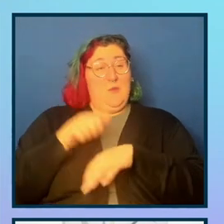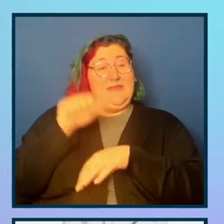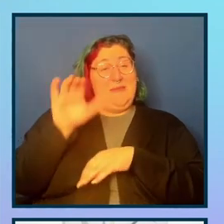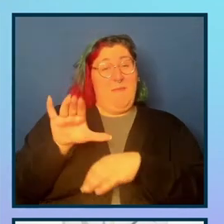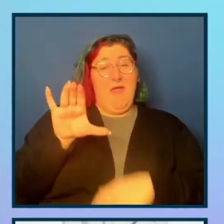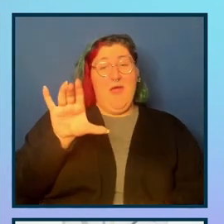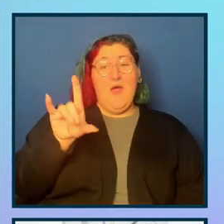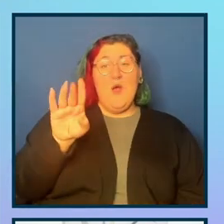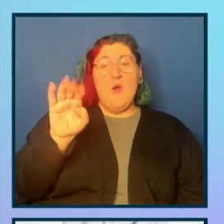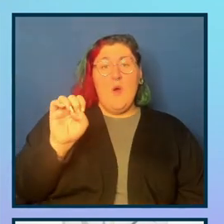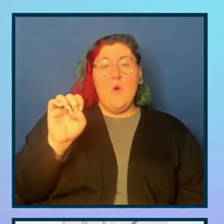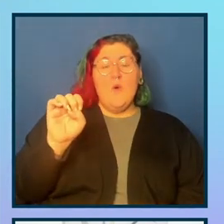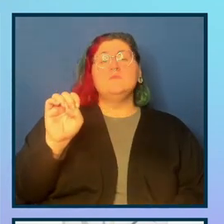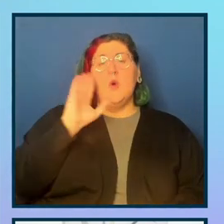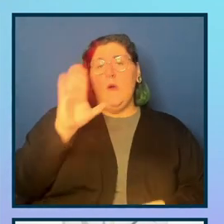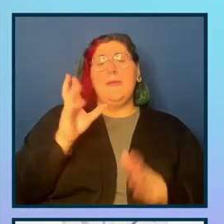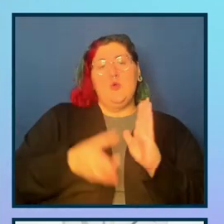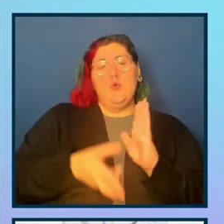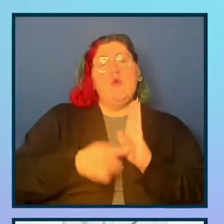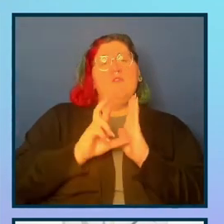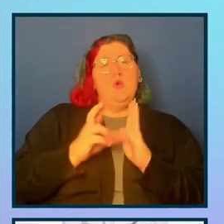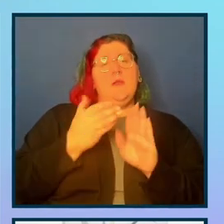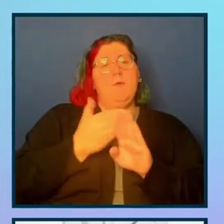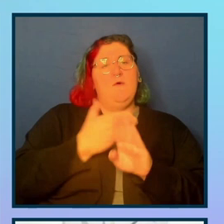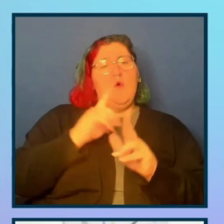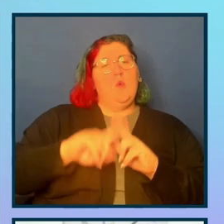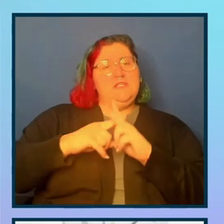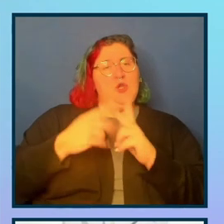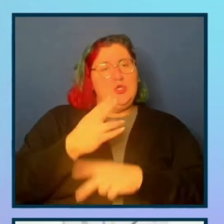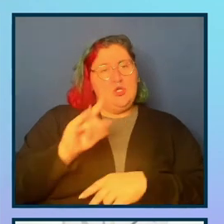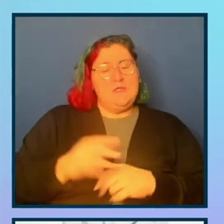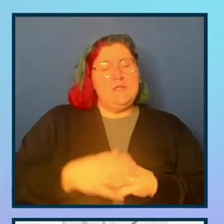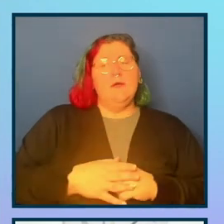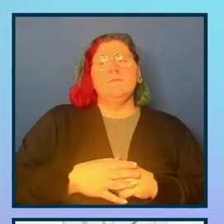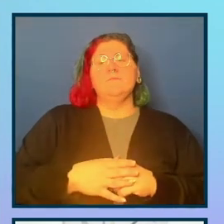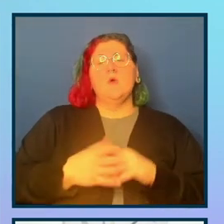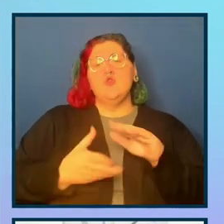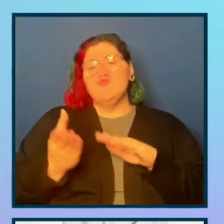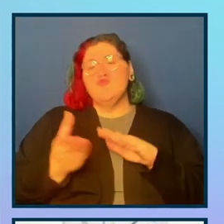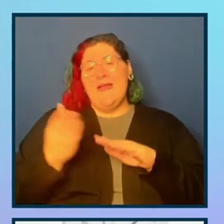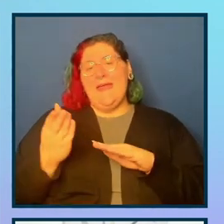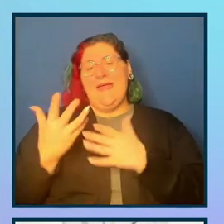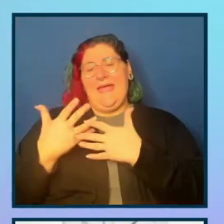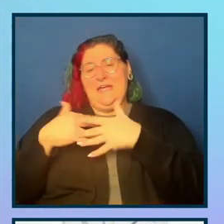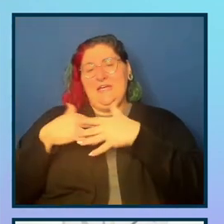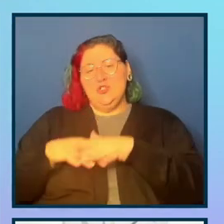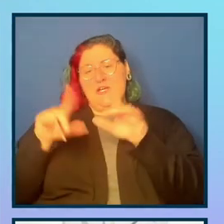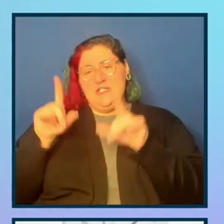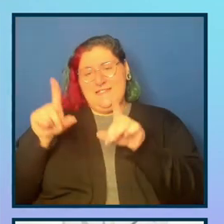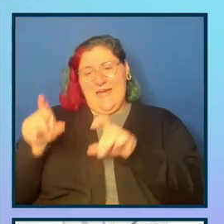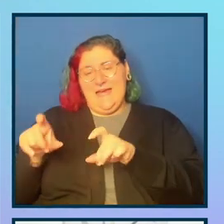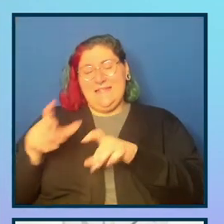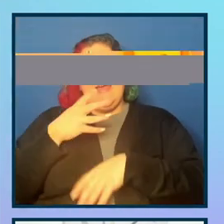is reviewed before it's merged, running end-to-end integration tests and automated regression